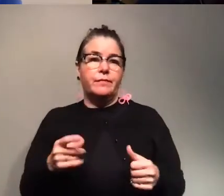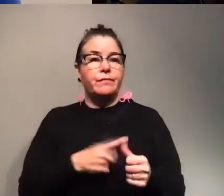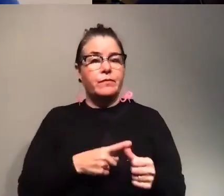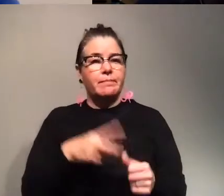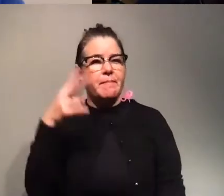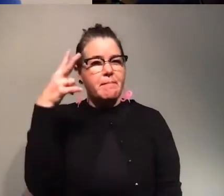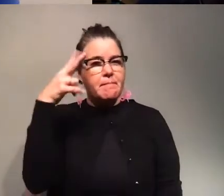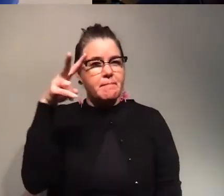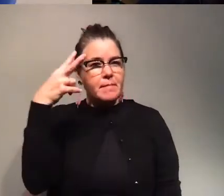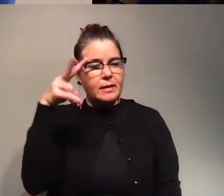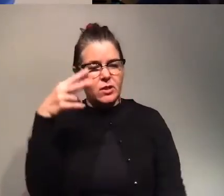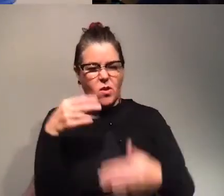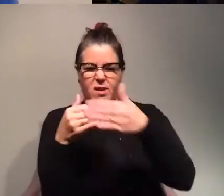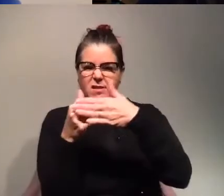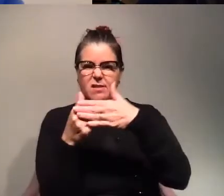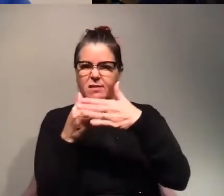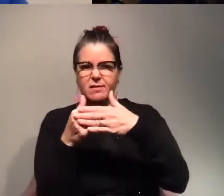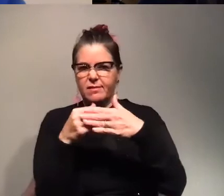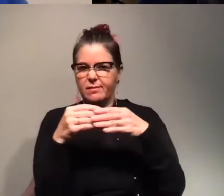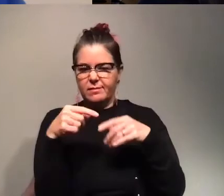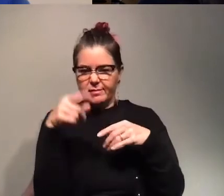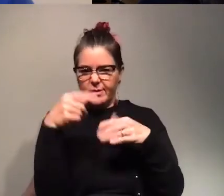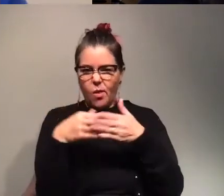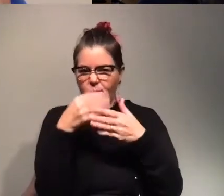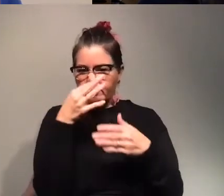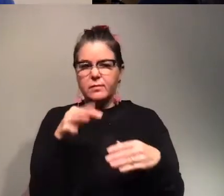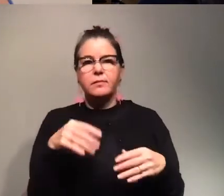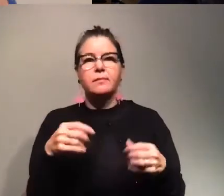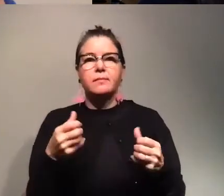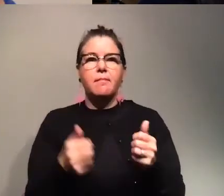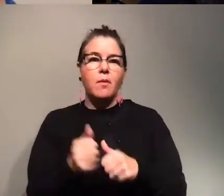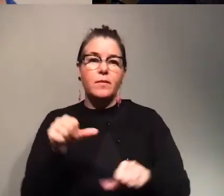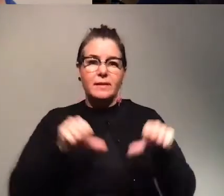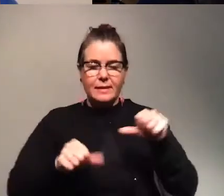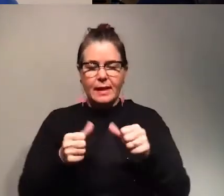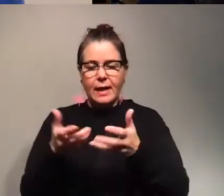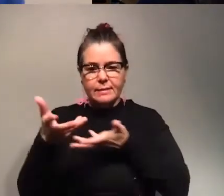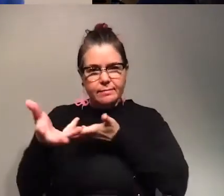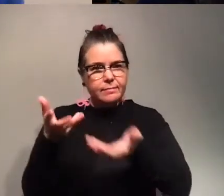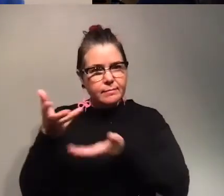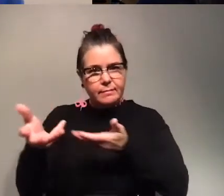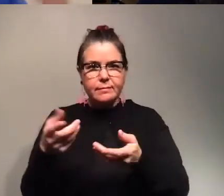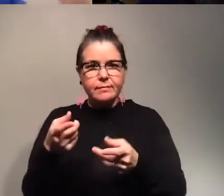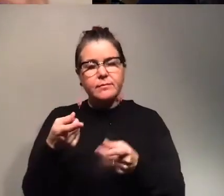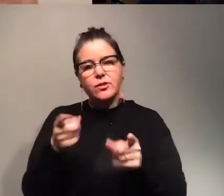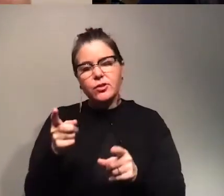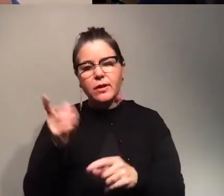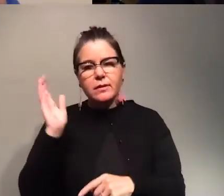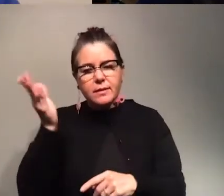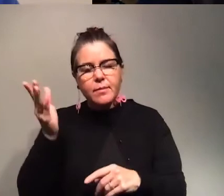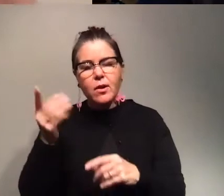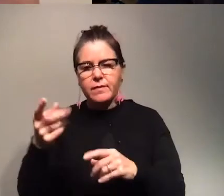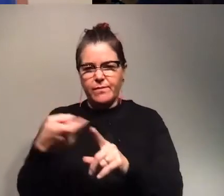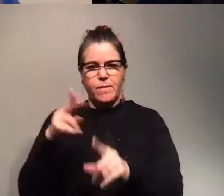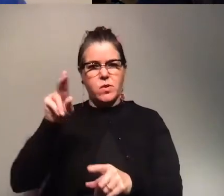is the neighbor from US and most of the scientists we interacted during our seminars come from US just